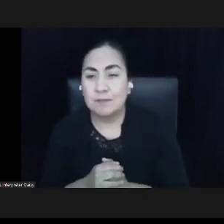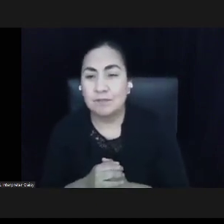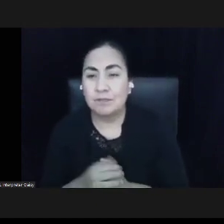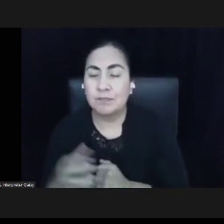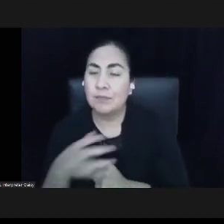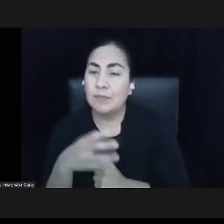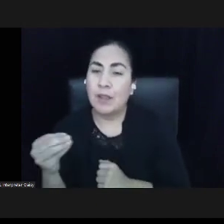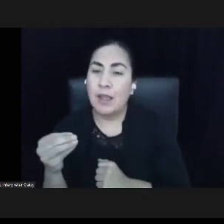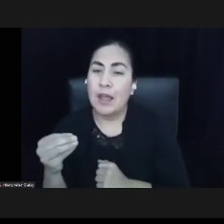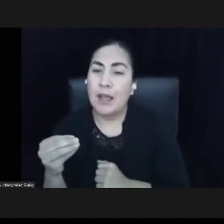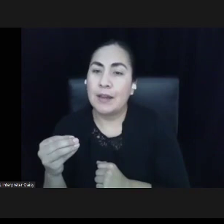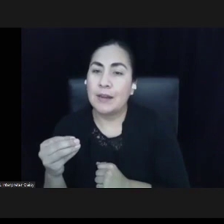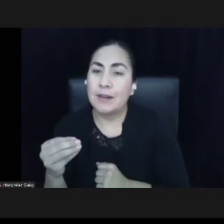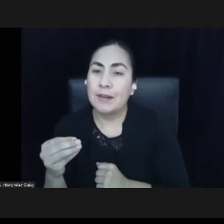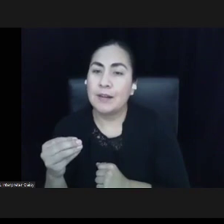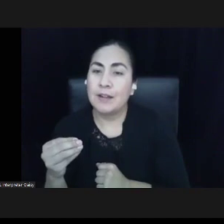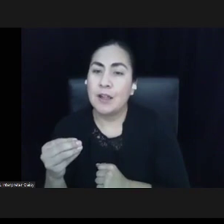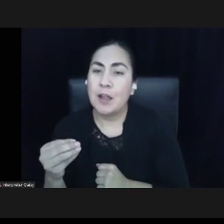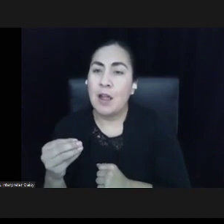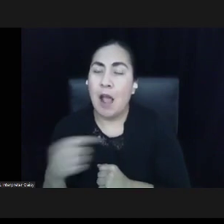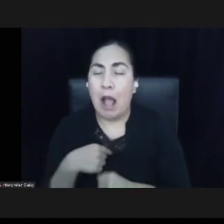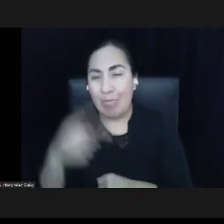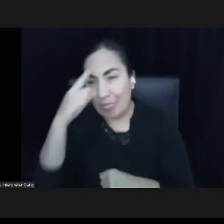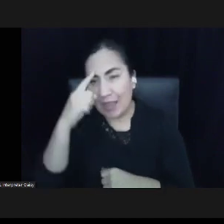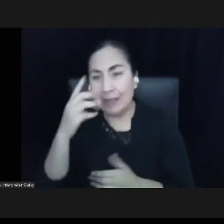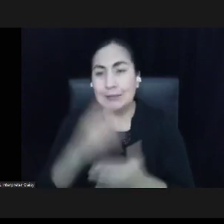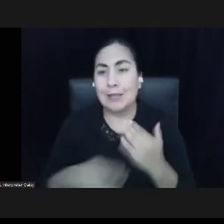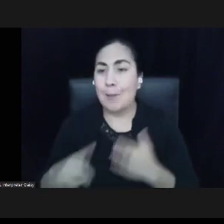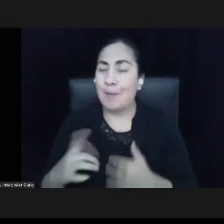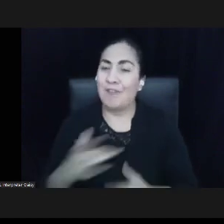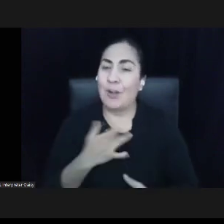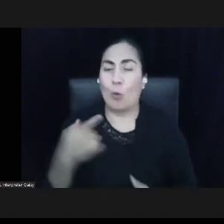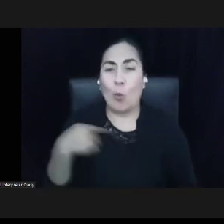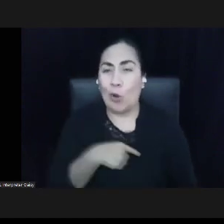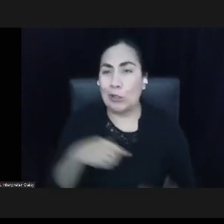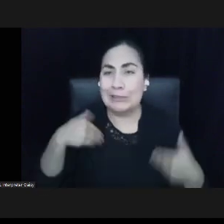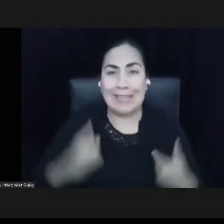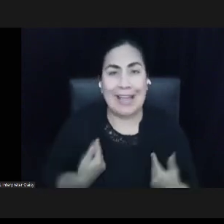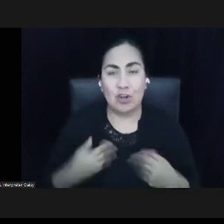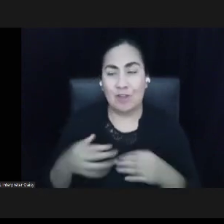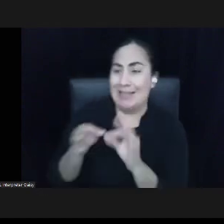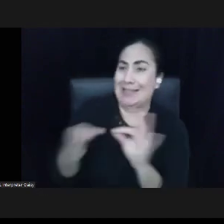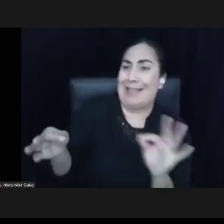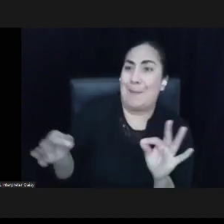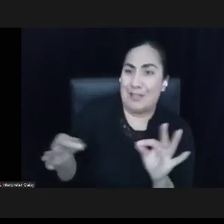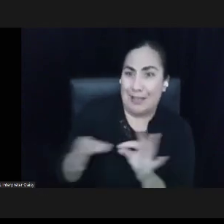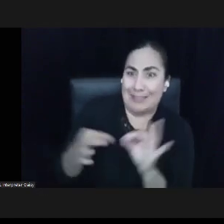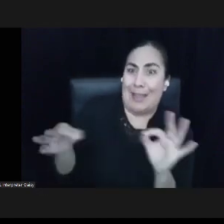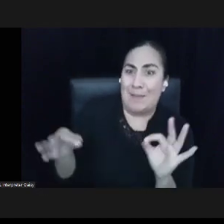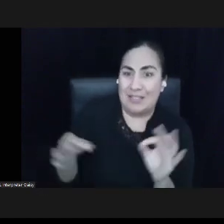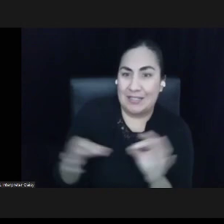just around, you know, we're tired of the statements. I think the key piece of it would be, you know, one is,